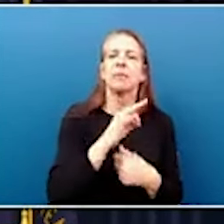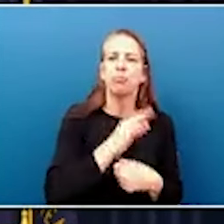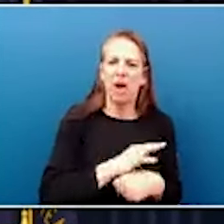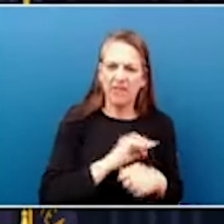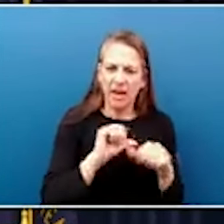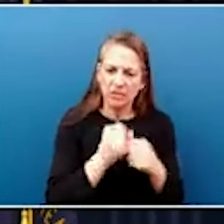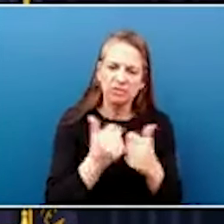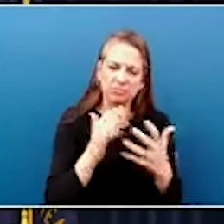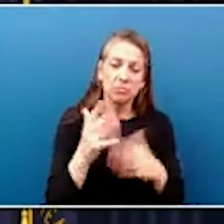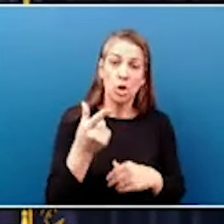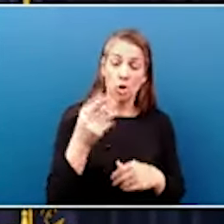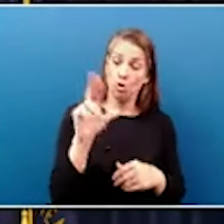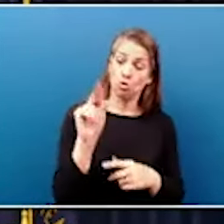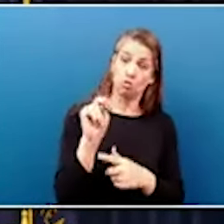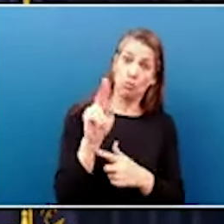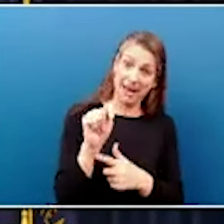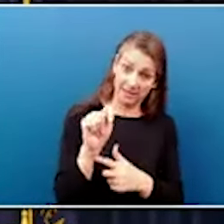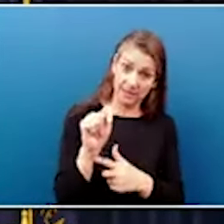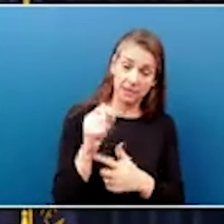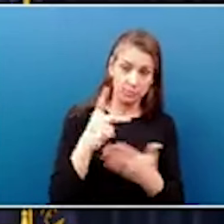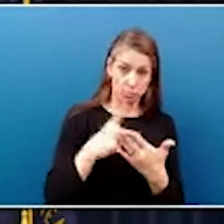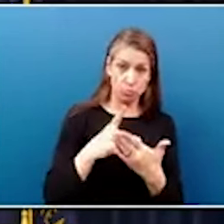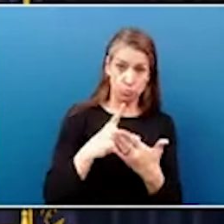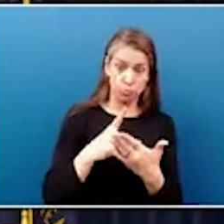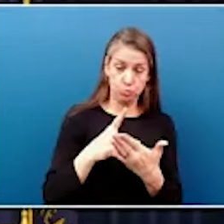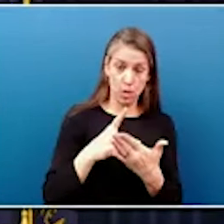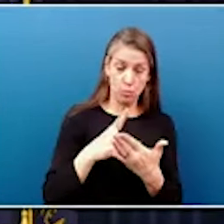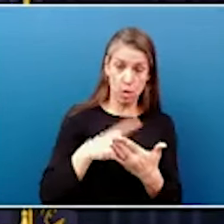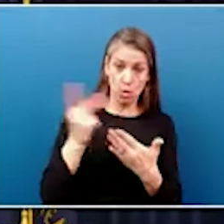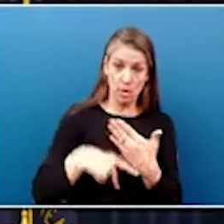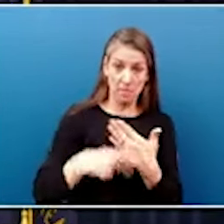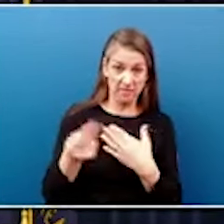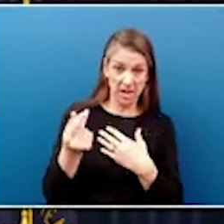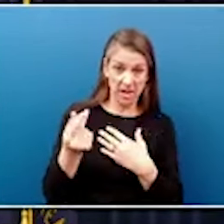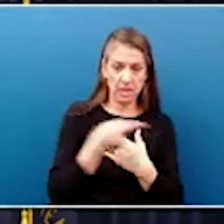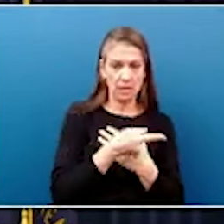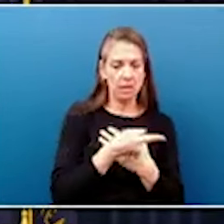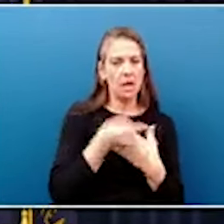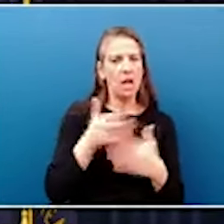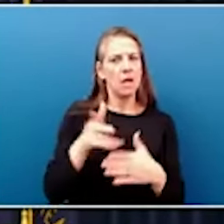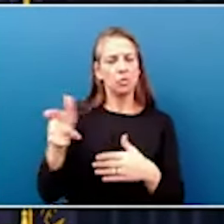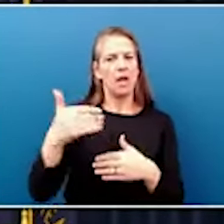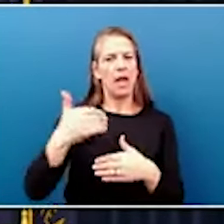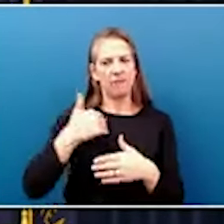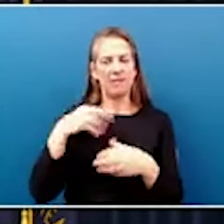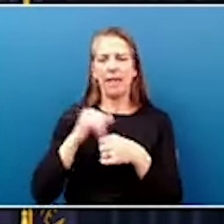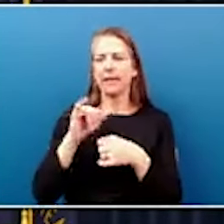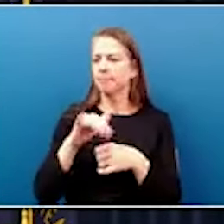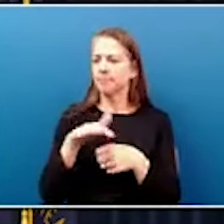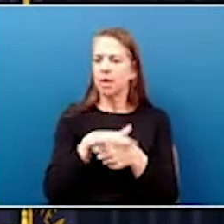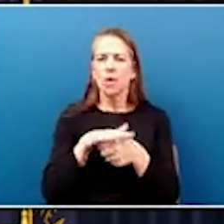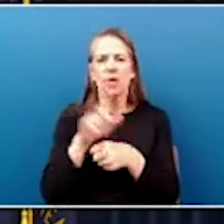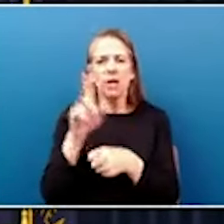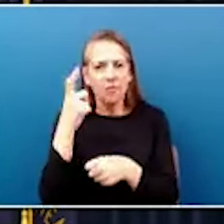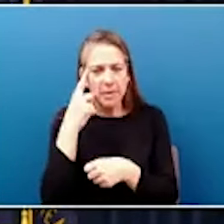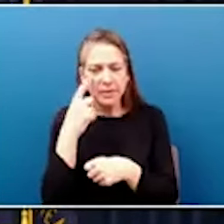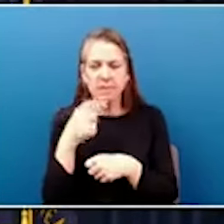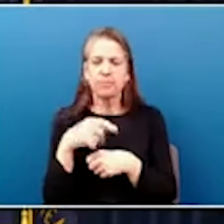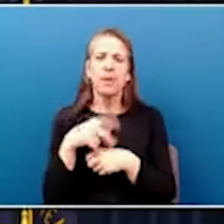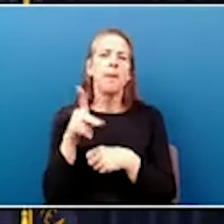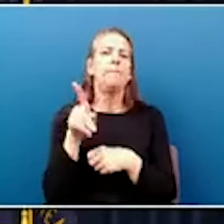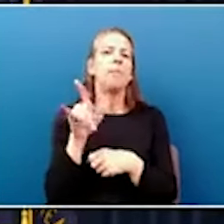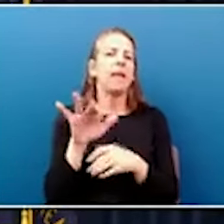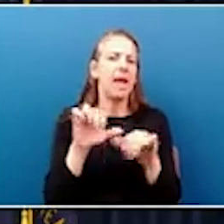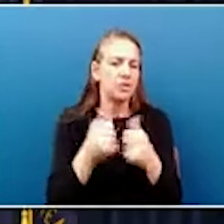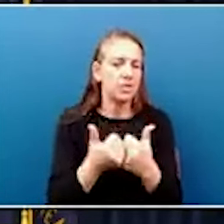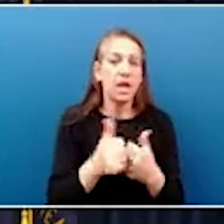allows applicants to meet those cost share requirements in full. That means our local governments, public agencies and non-profits